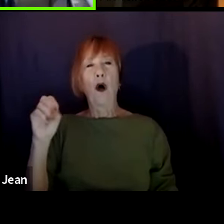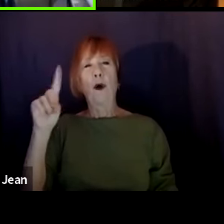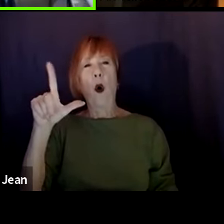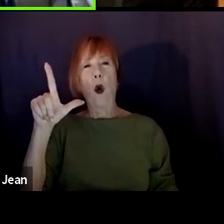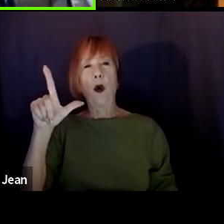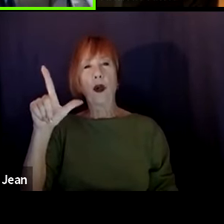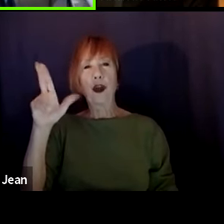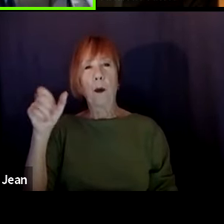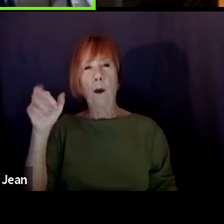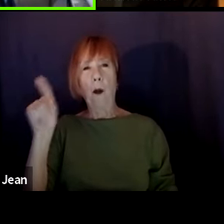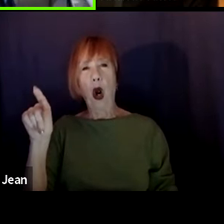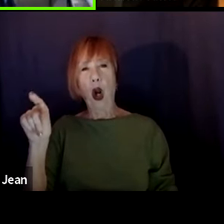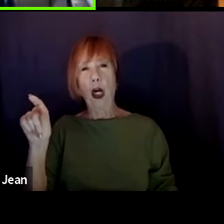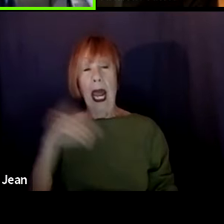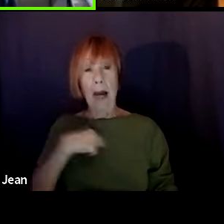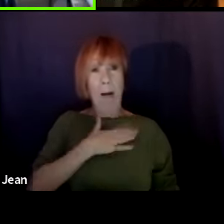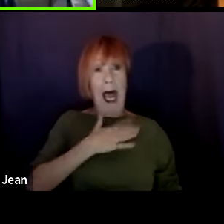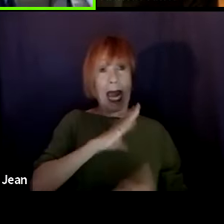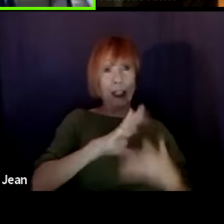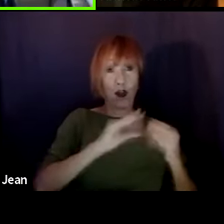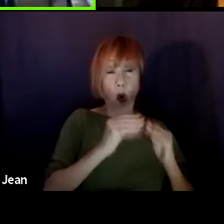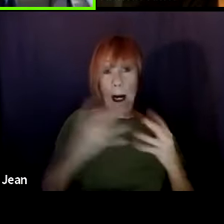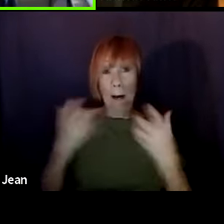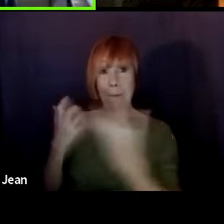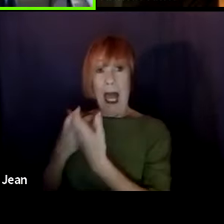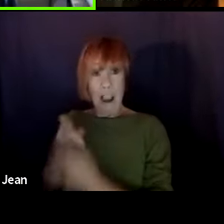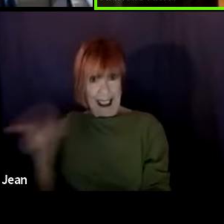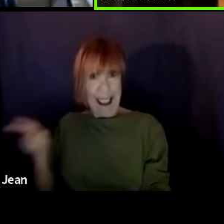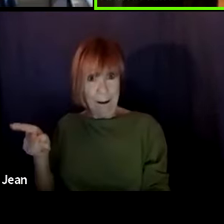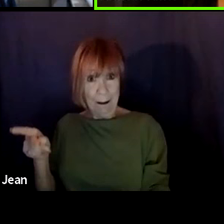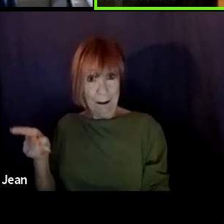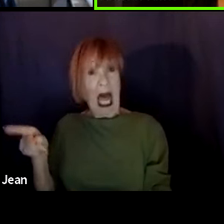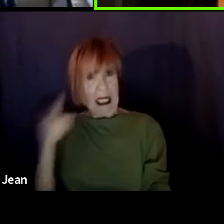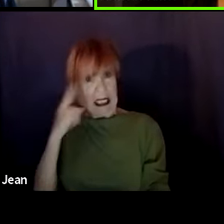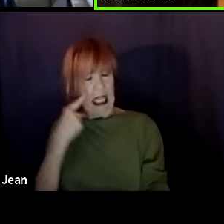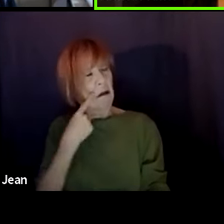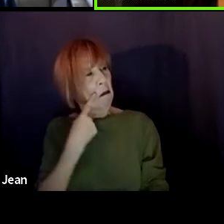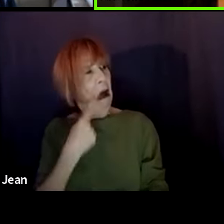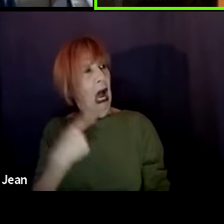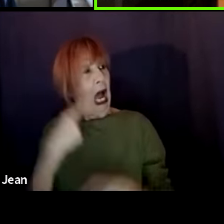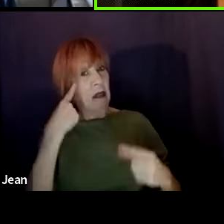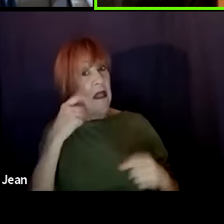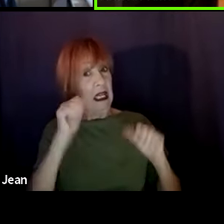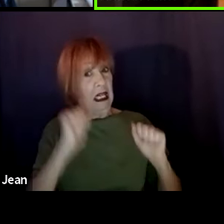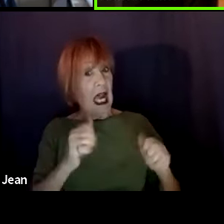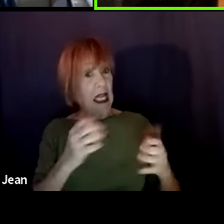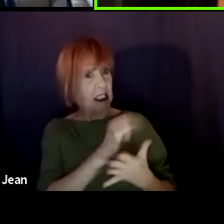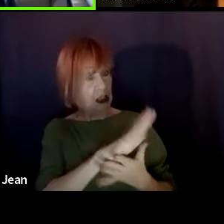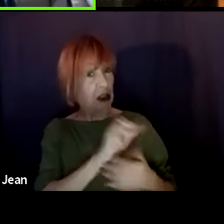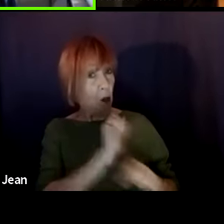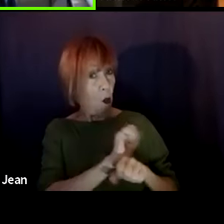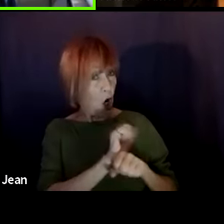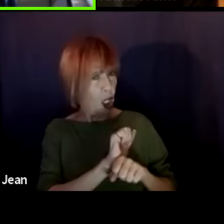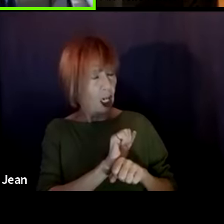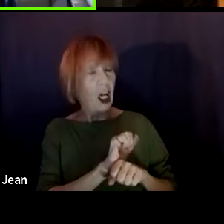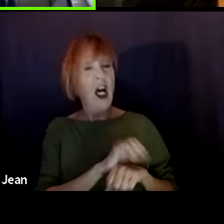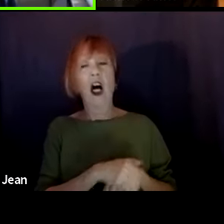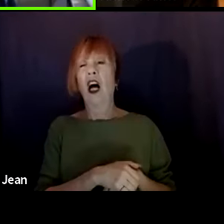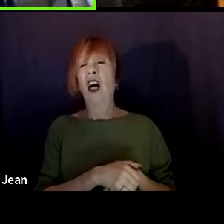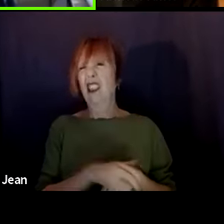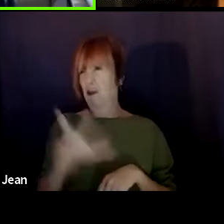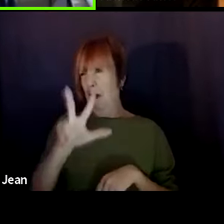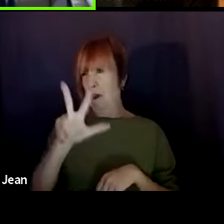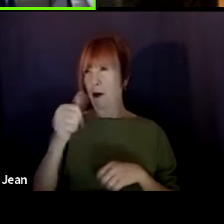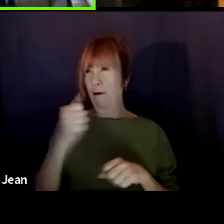I think I can get you some work. And he got me some work. That was 35 years ago. And